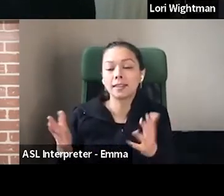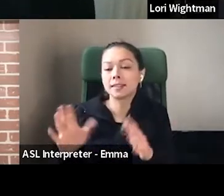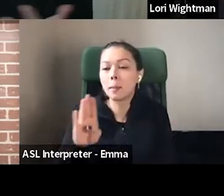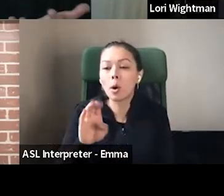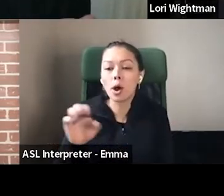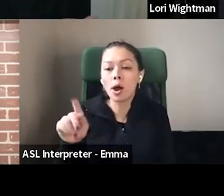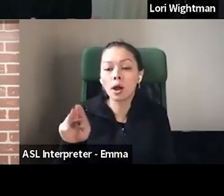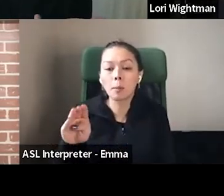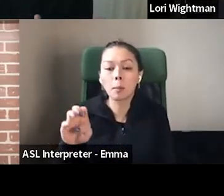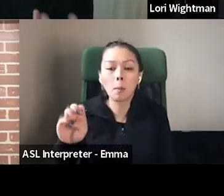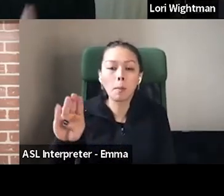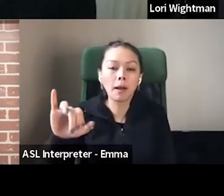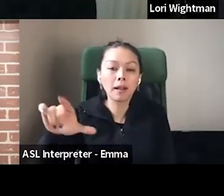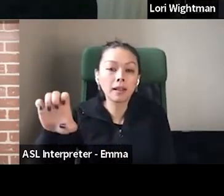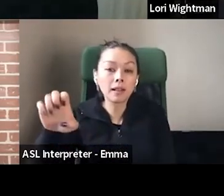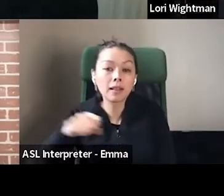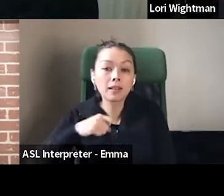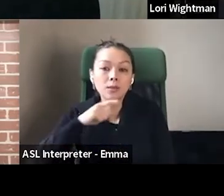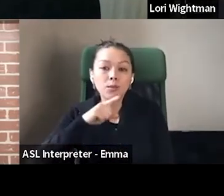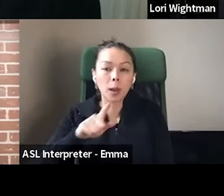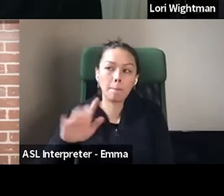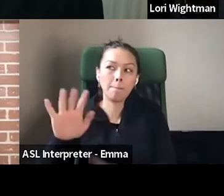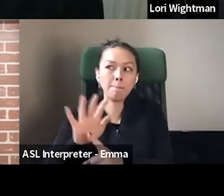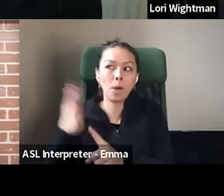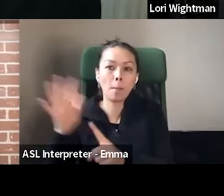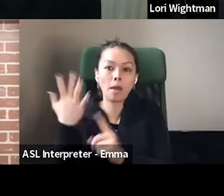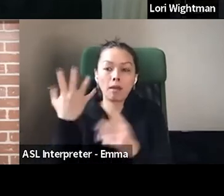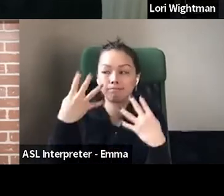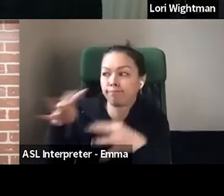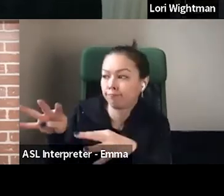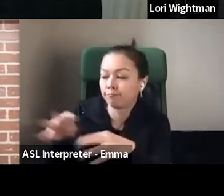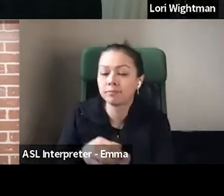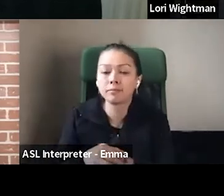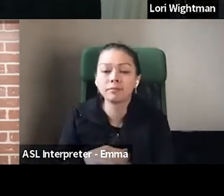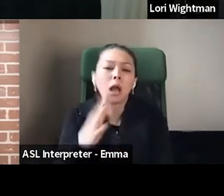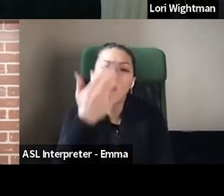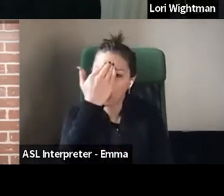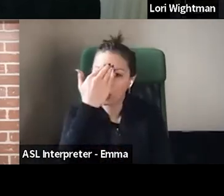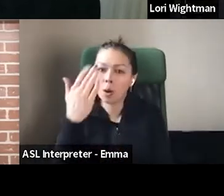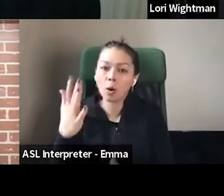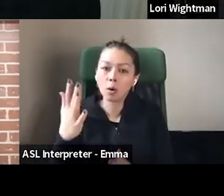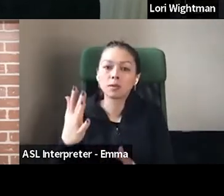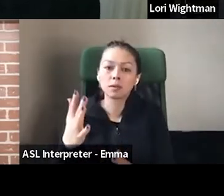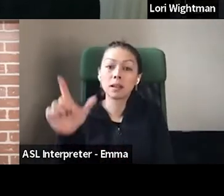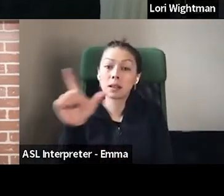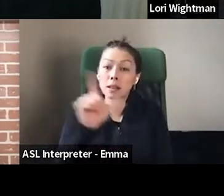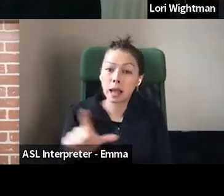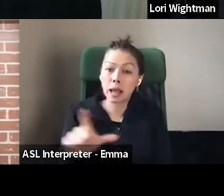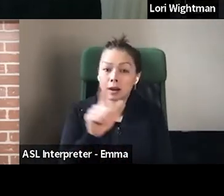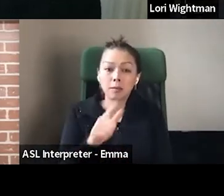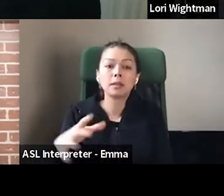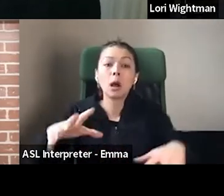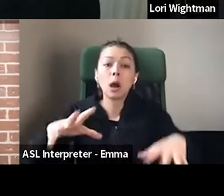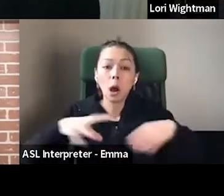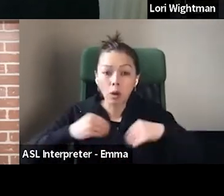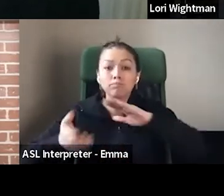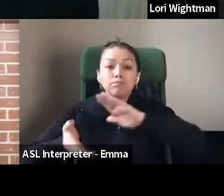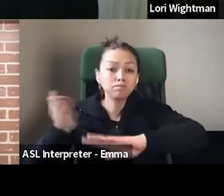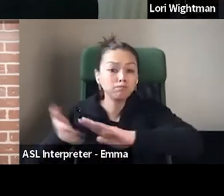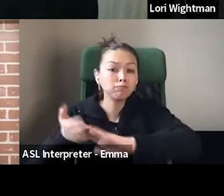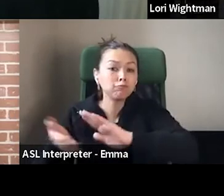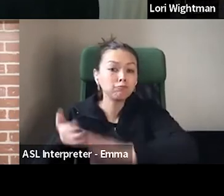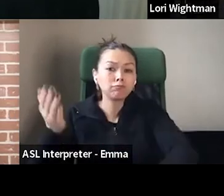so usual. Although I have been told, and I know they exist, book mobiles that are run by libraries and places that, you know, don't always get